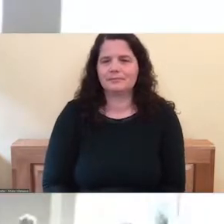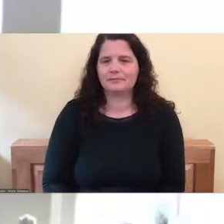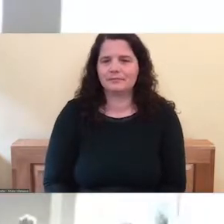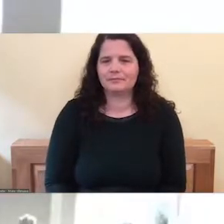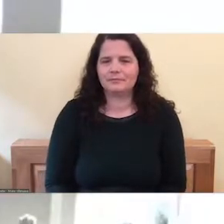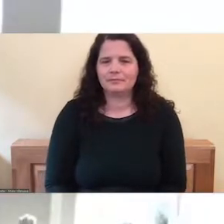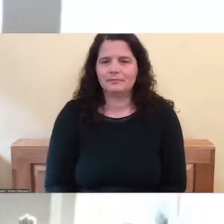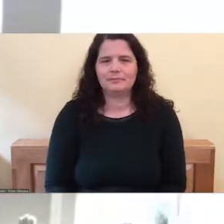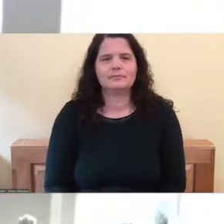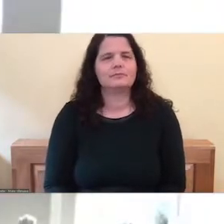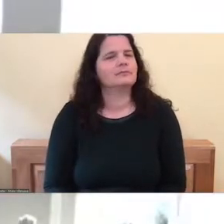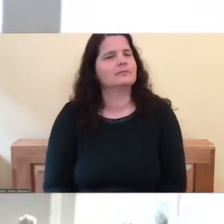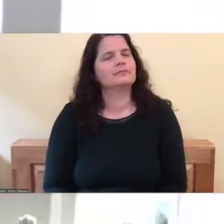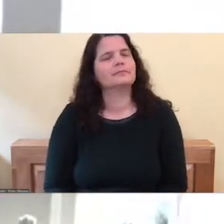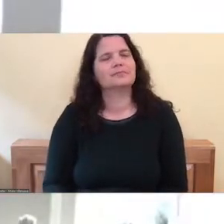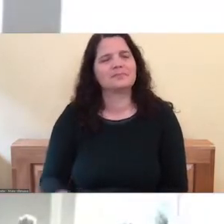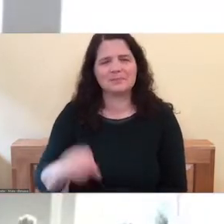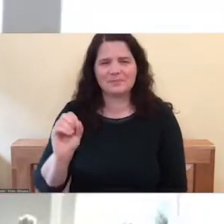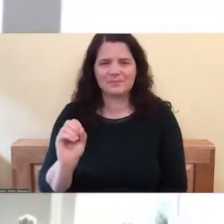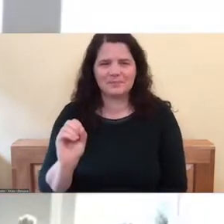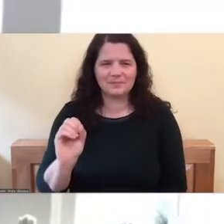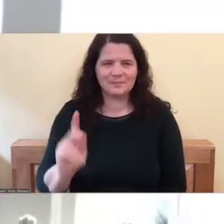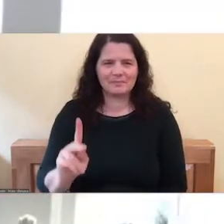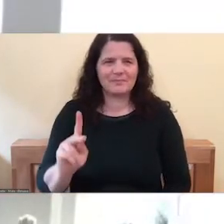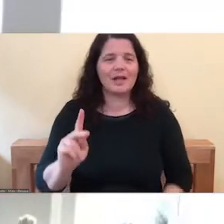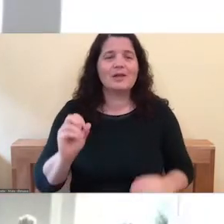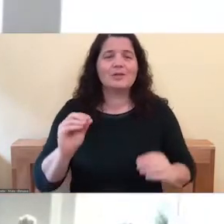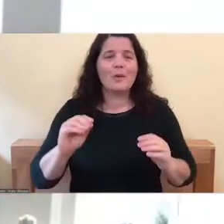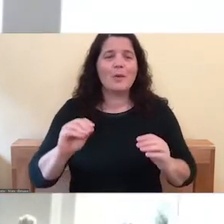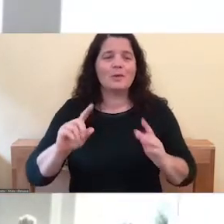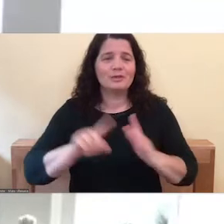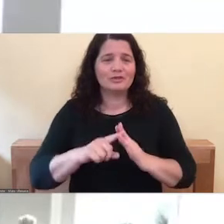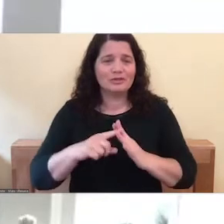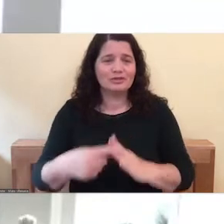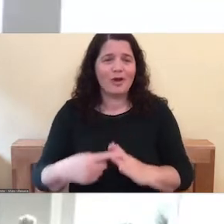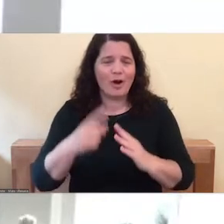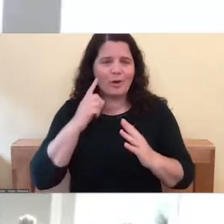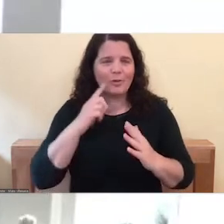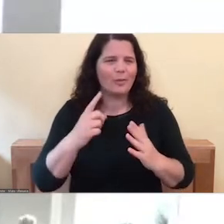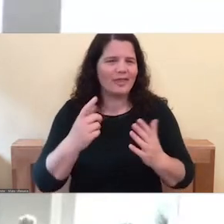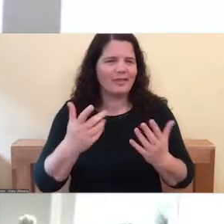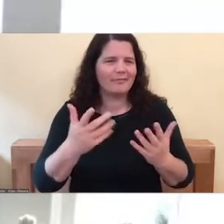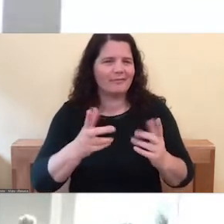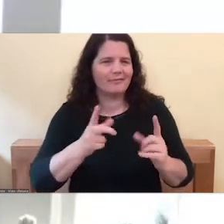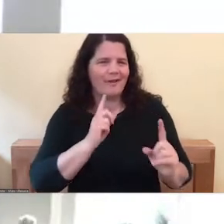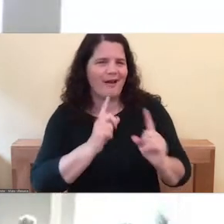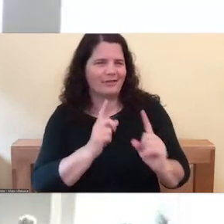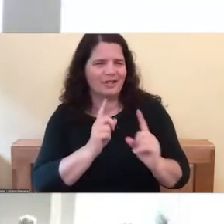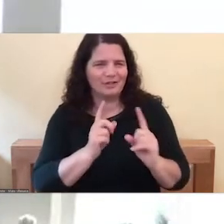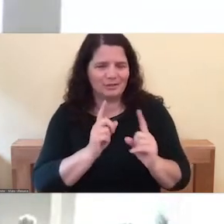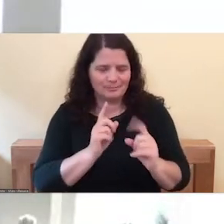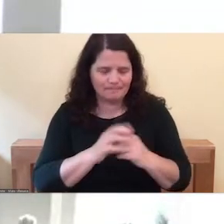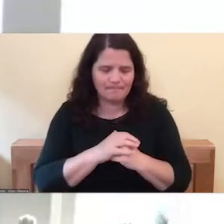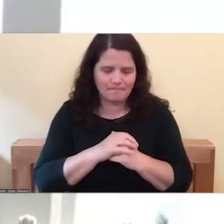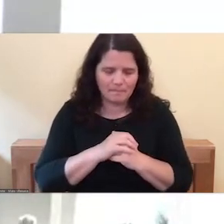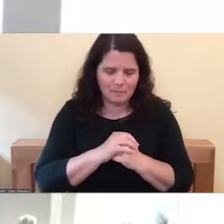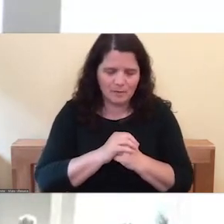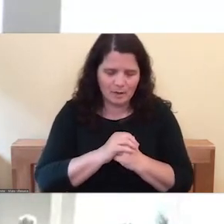to begin, we're going to have a conversation here. And so, you know, one of the things